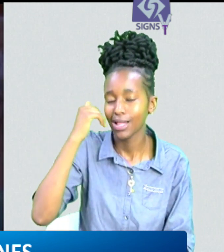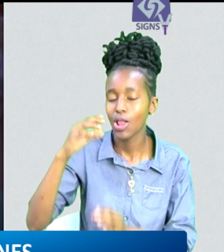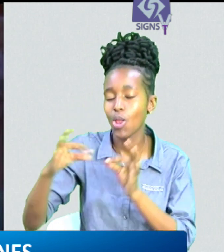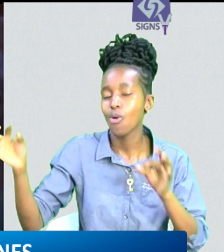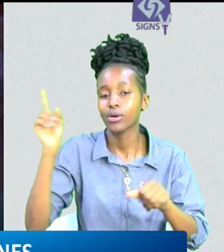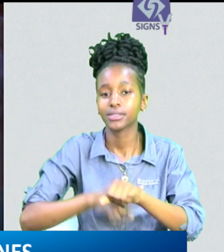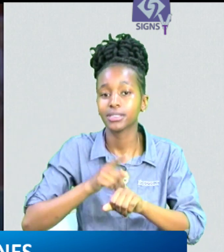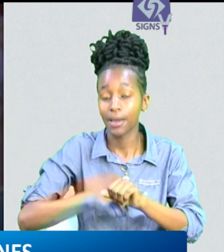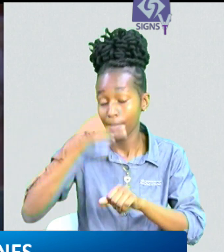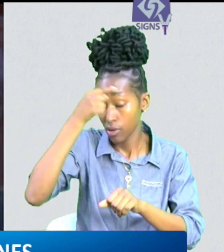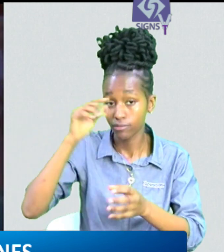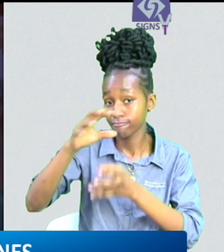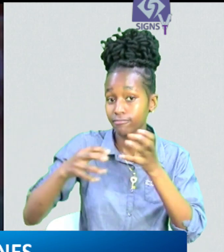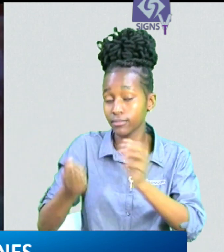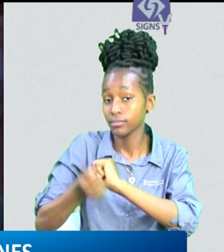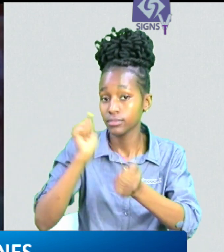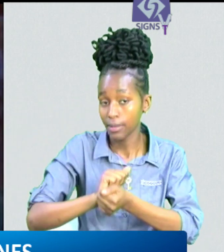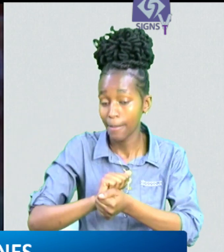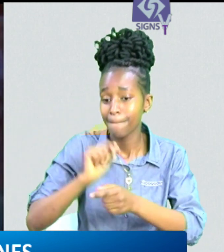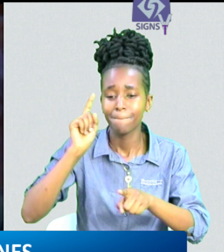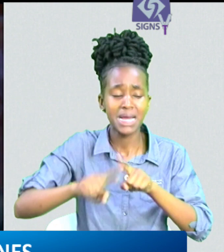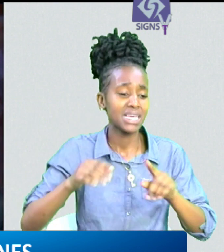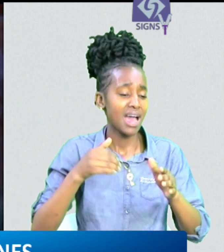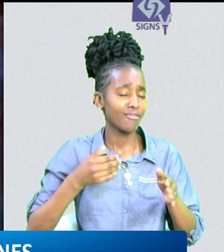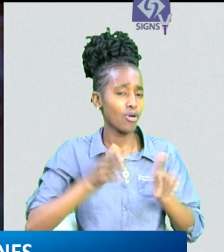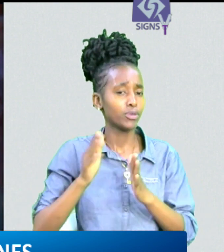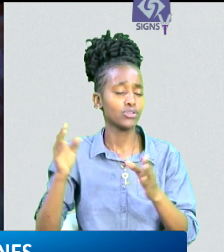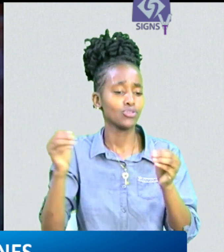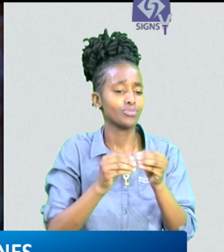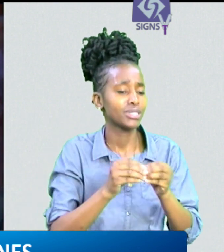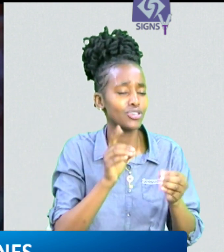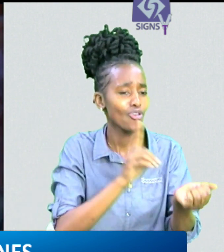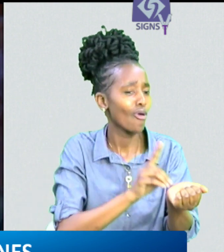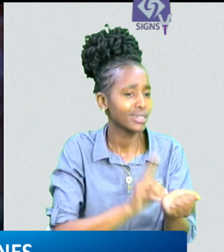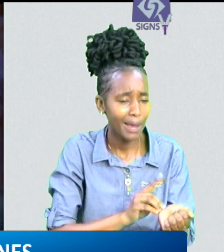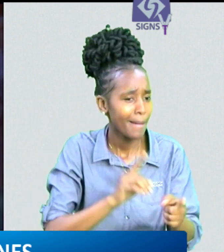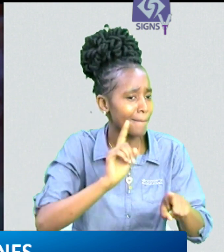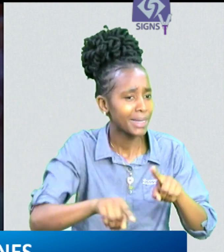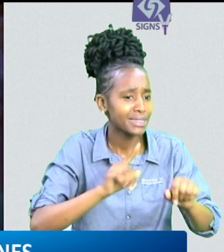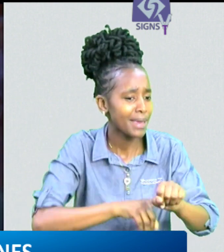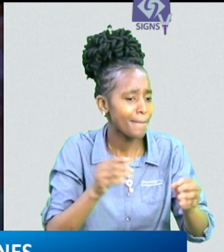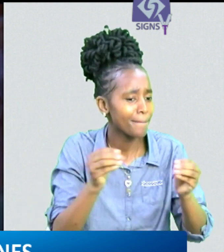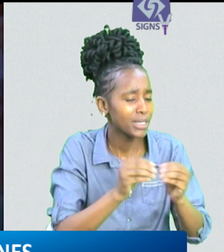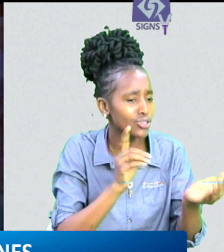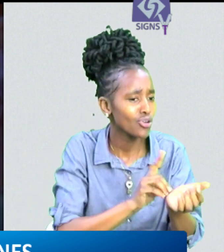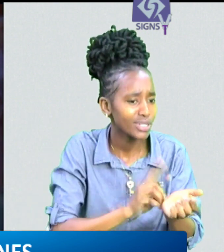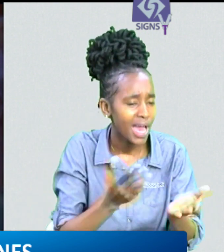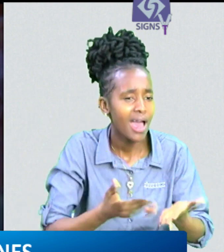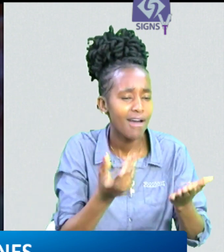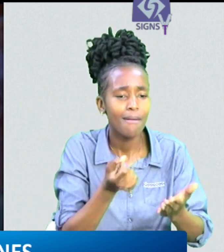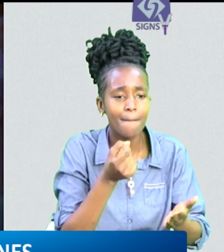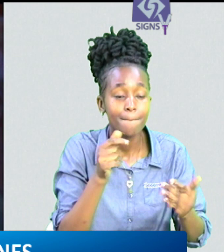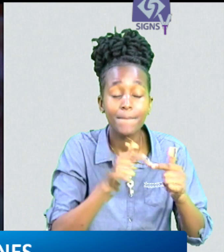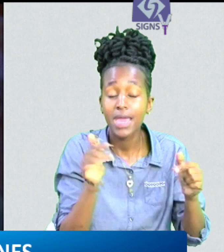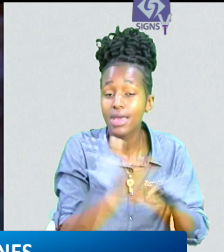africa has been sick for a very long time as a result of climate change and we finally had an opportunity to visit the doctor and when we